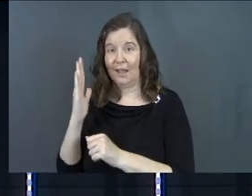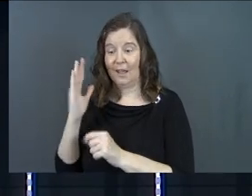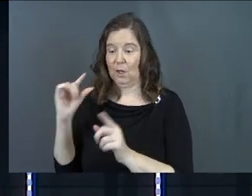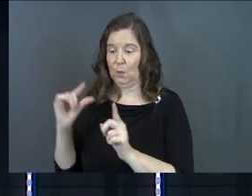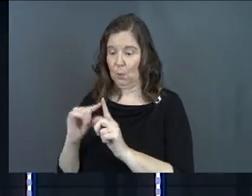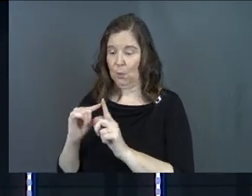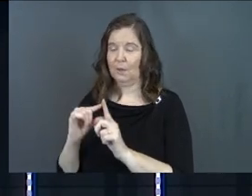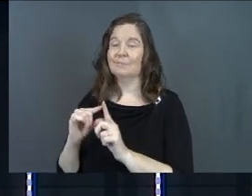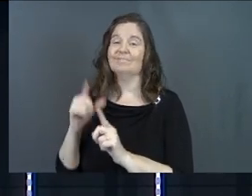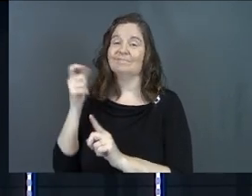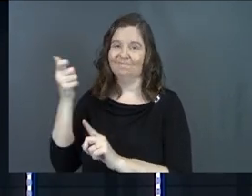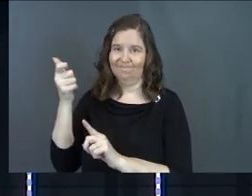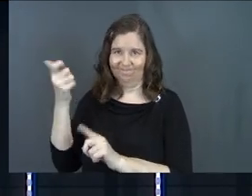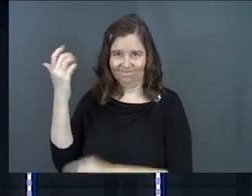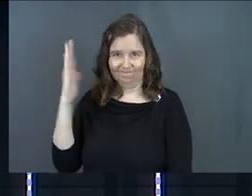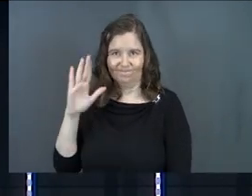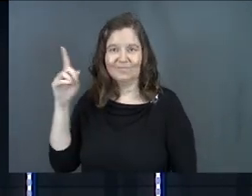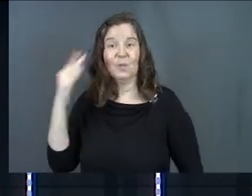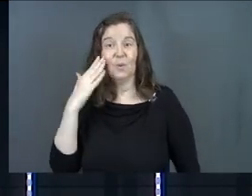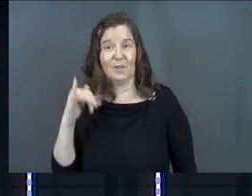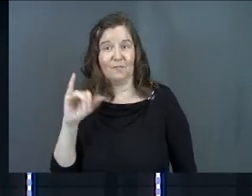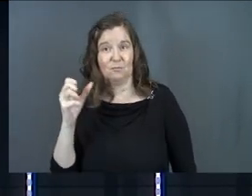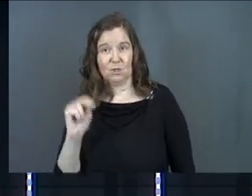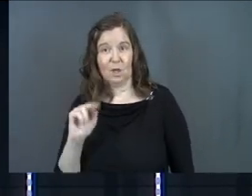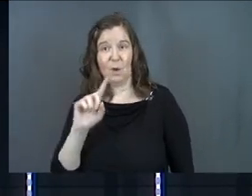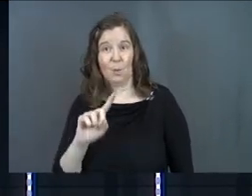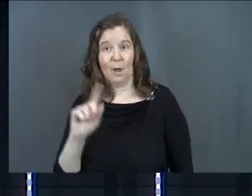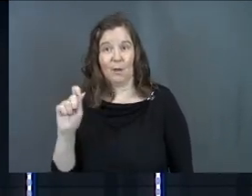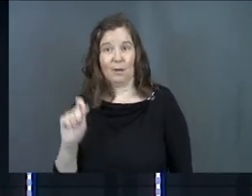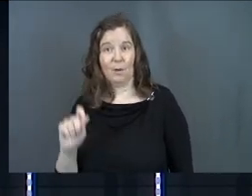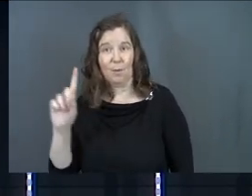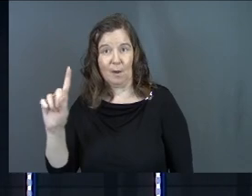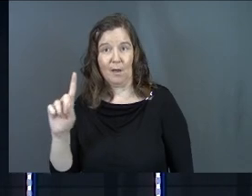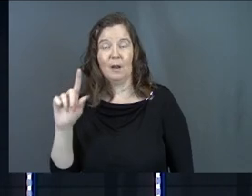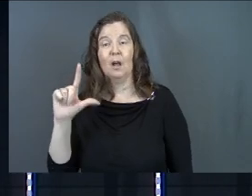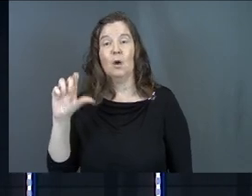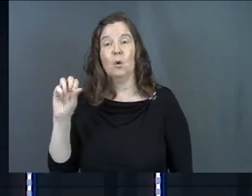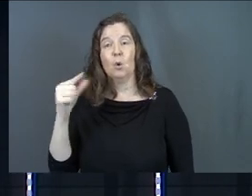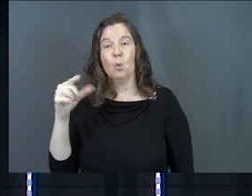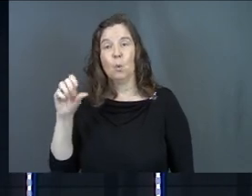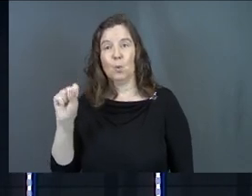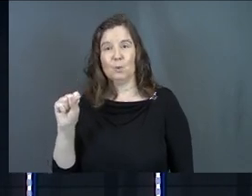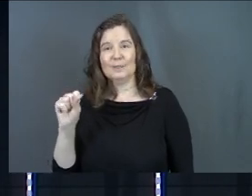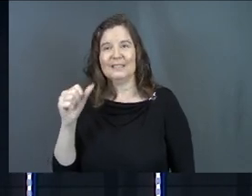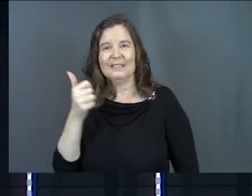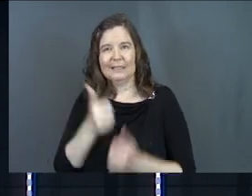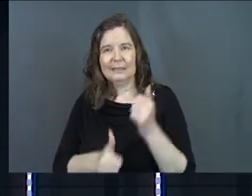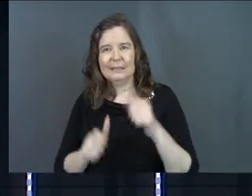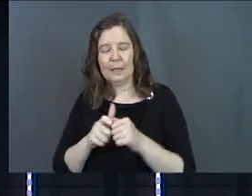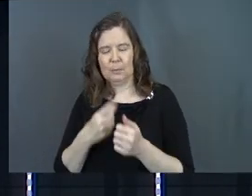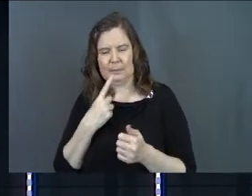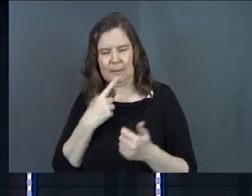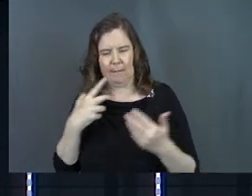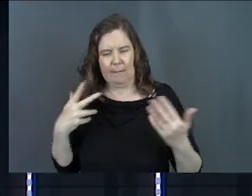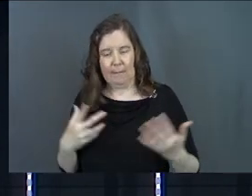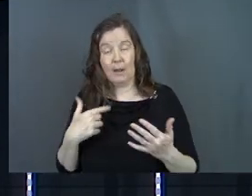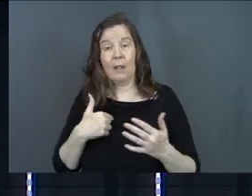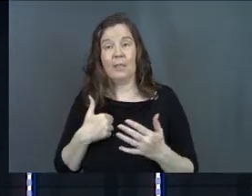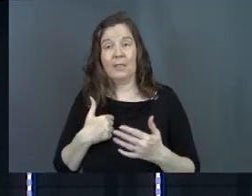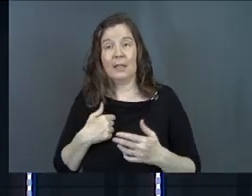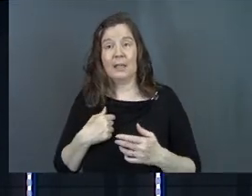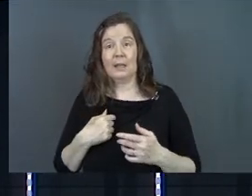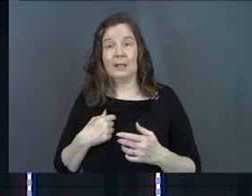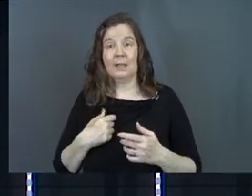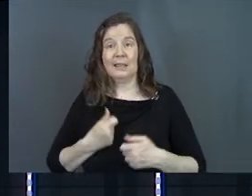and the word was God. You know that from John 1.1. That's logos each time. So what's he saying? He's saying the